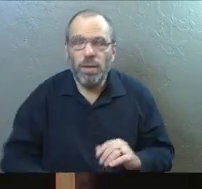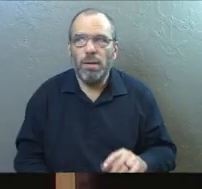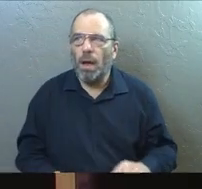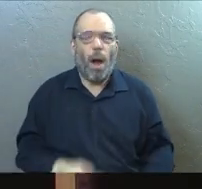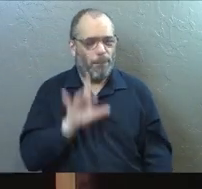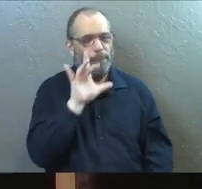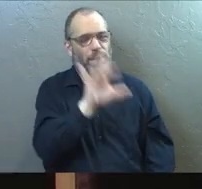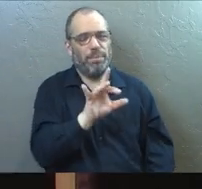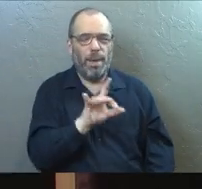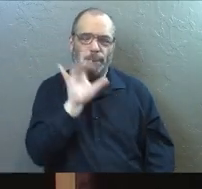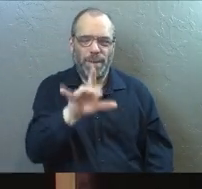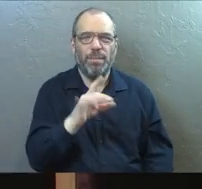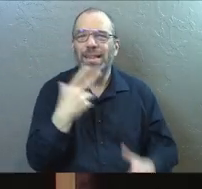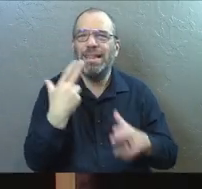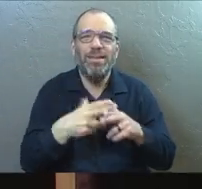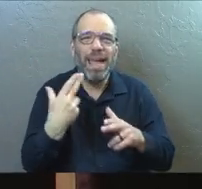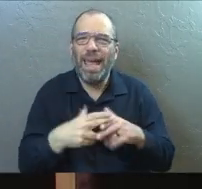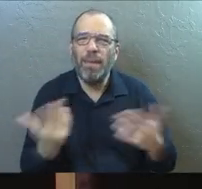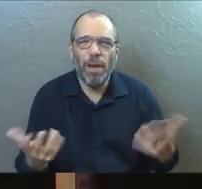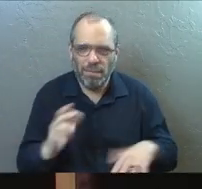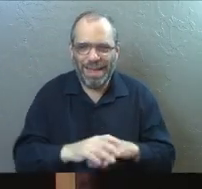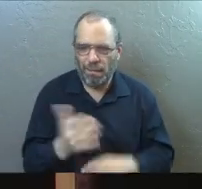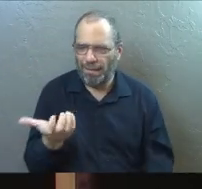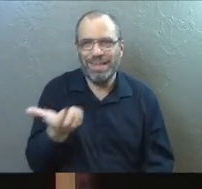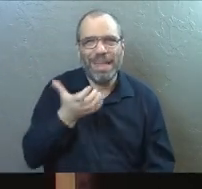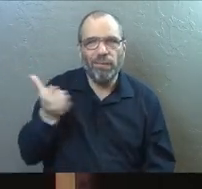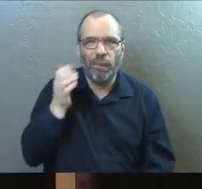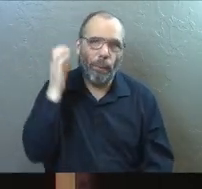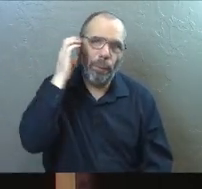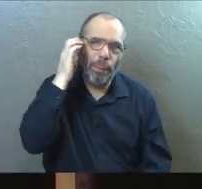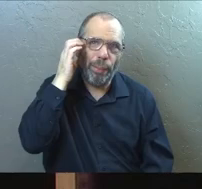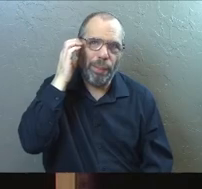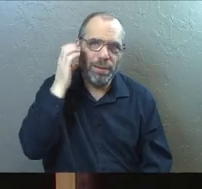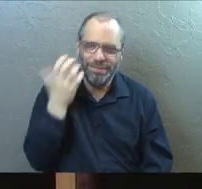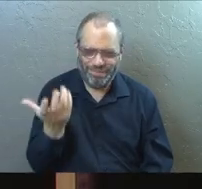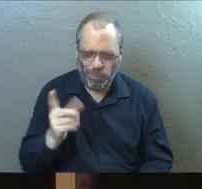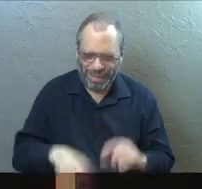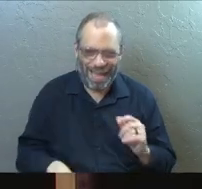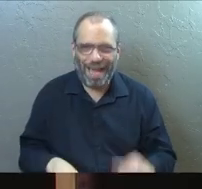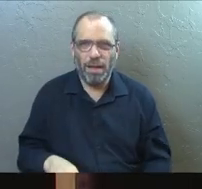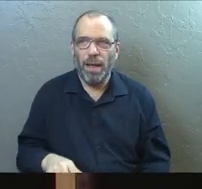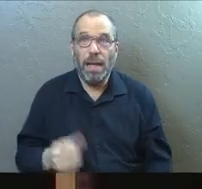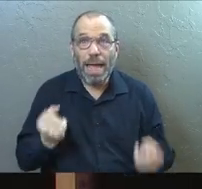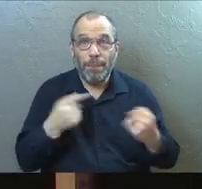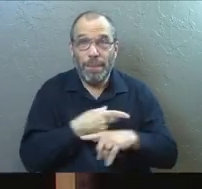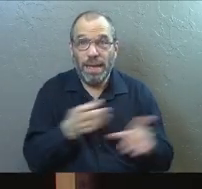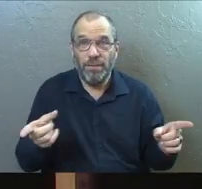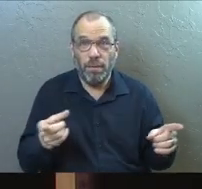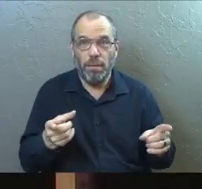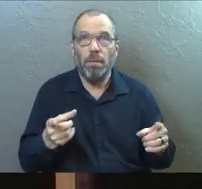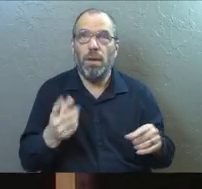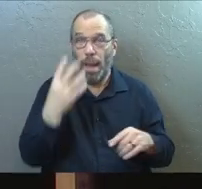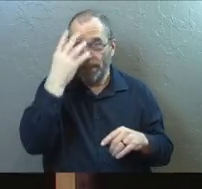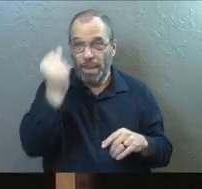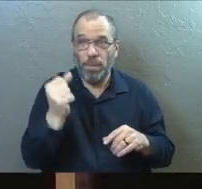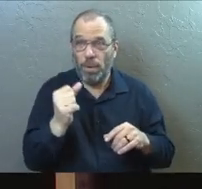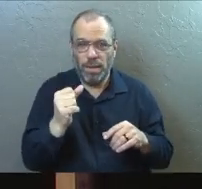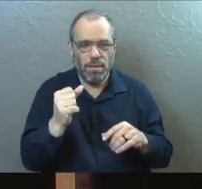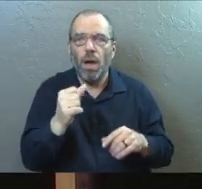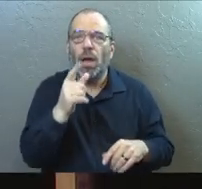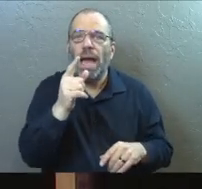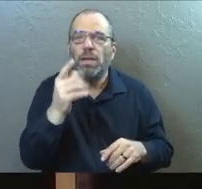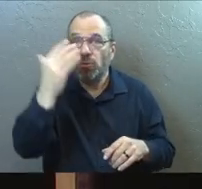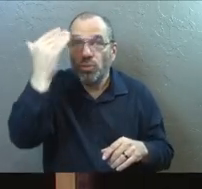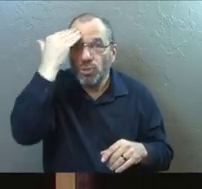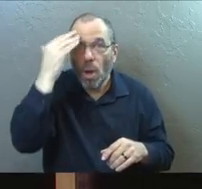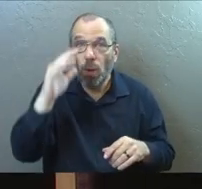couldn't just like press their name like we do today. Like many of you have never memorized anybody's